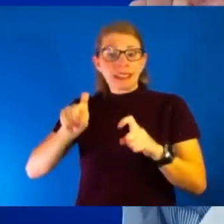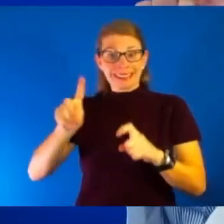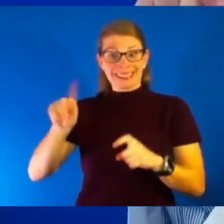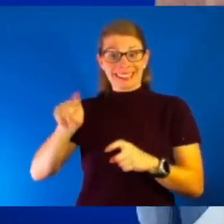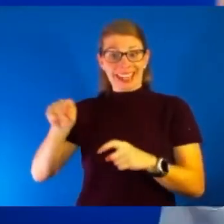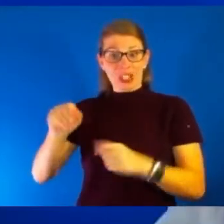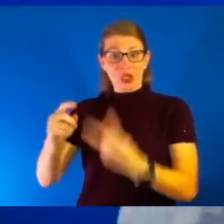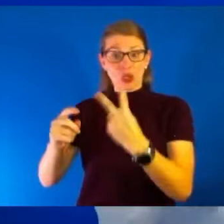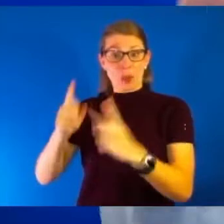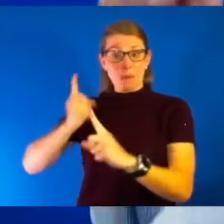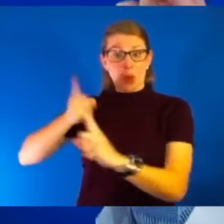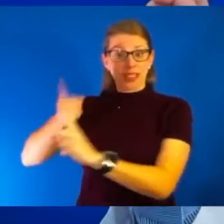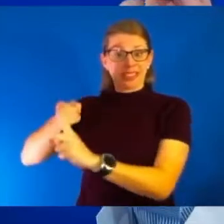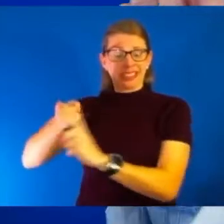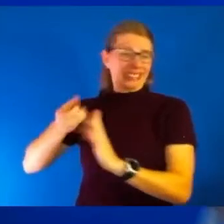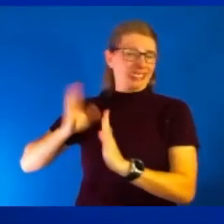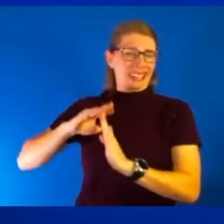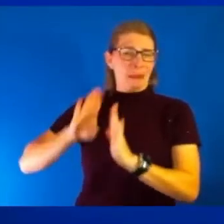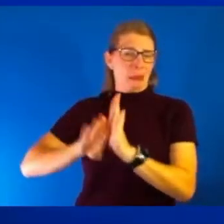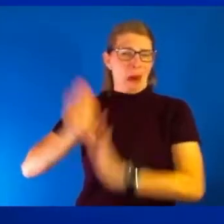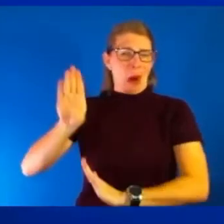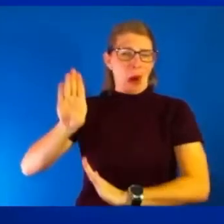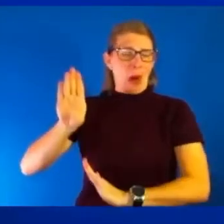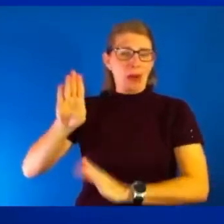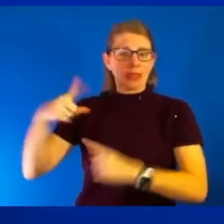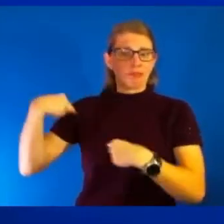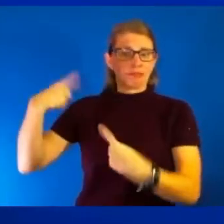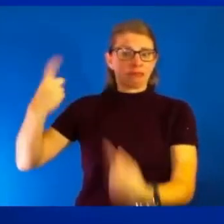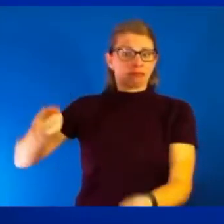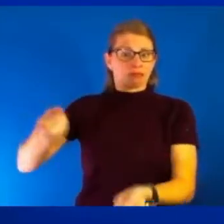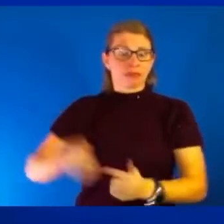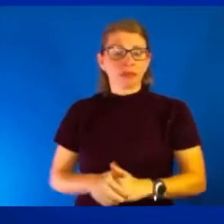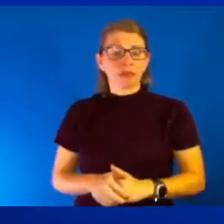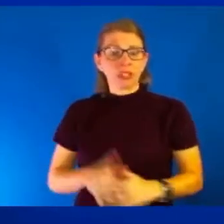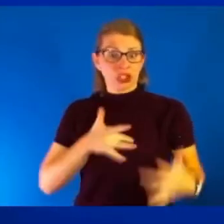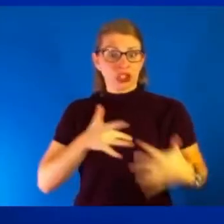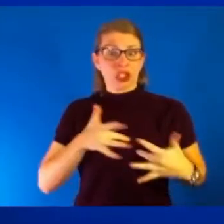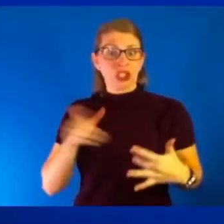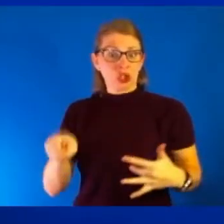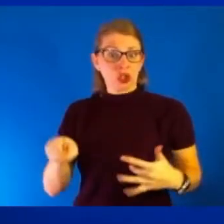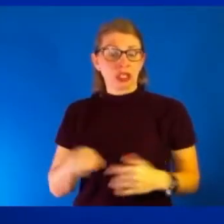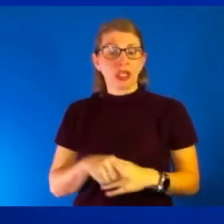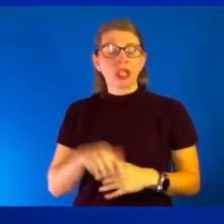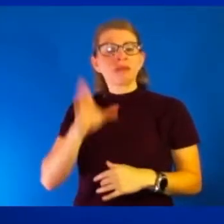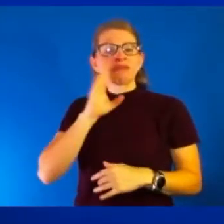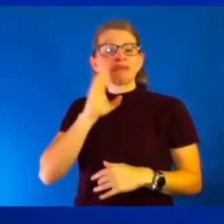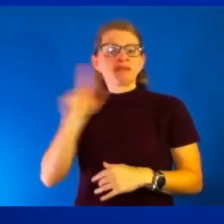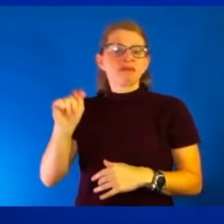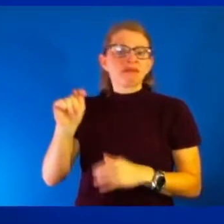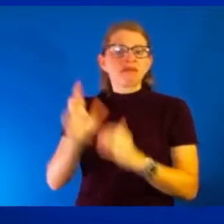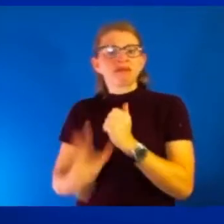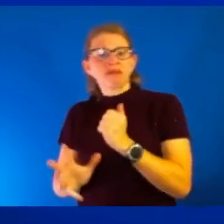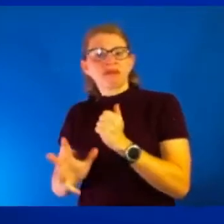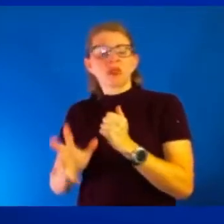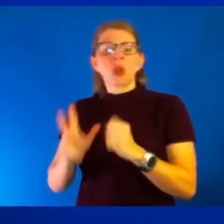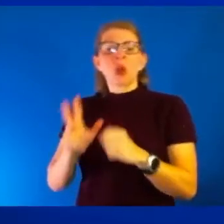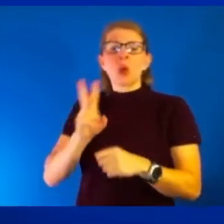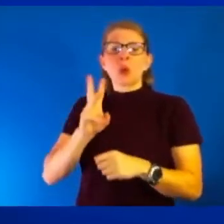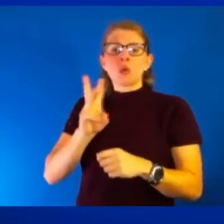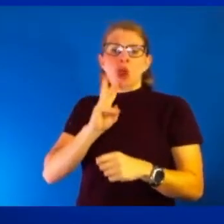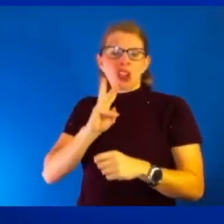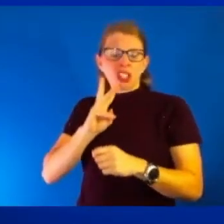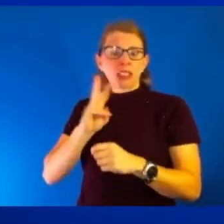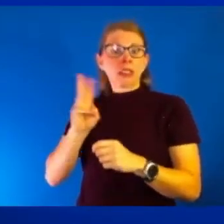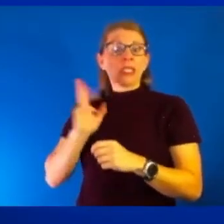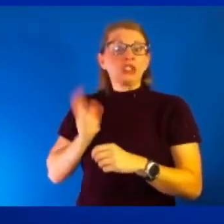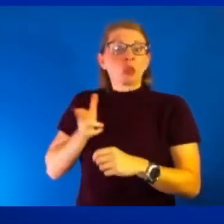have been the entire pandemic. And that that should concern us, right? Because we know that the wastewater testing historically has predicted the rise in